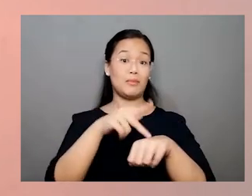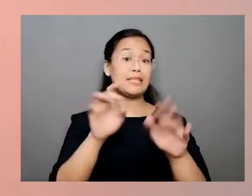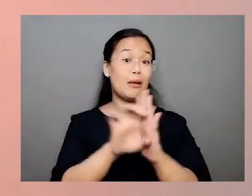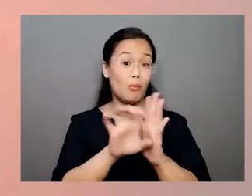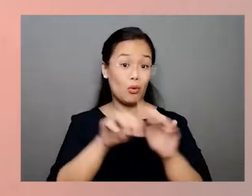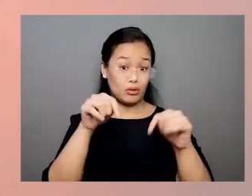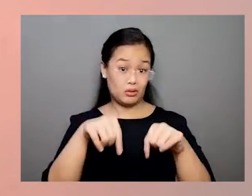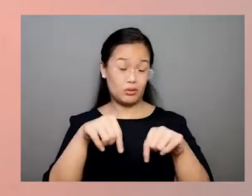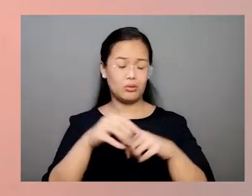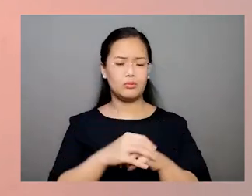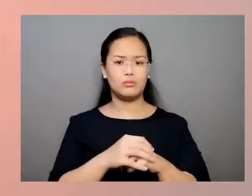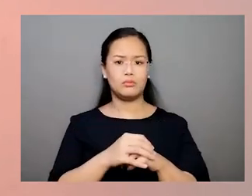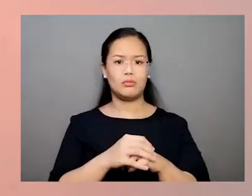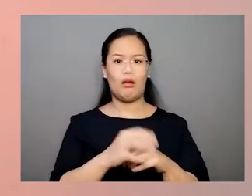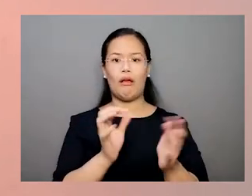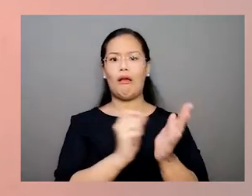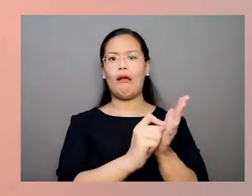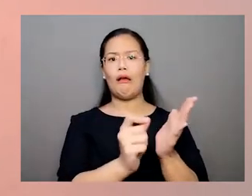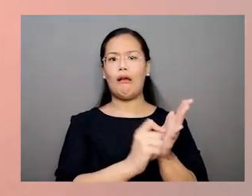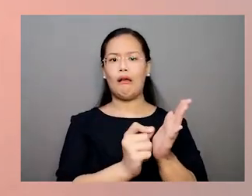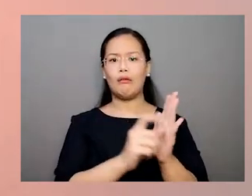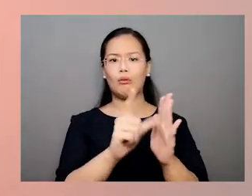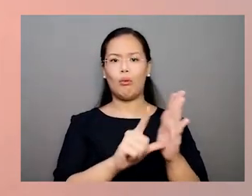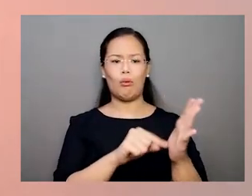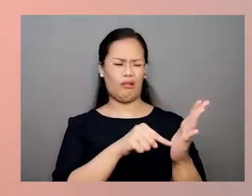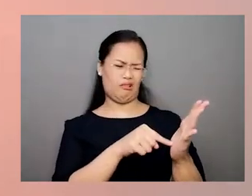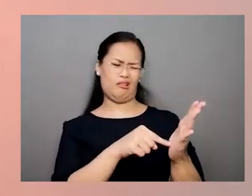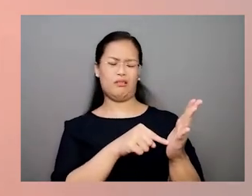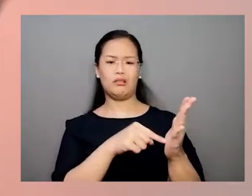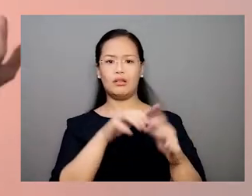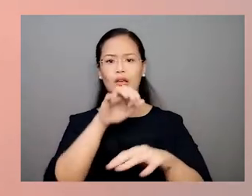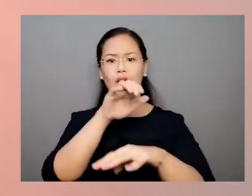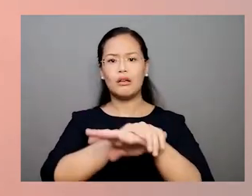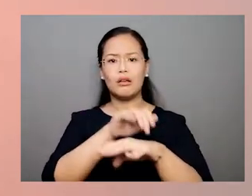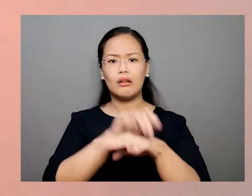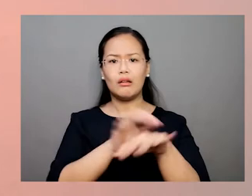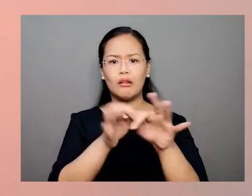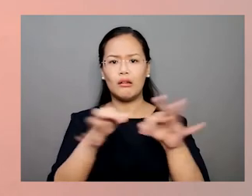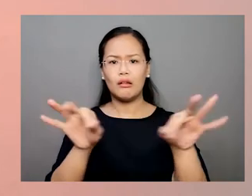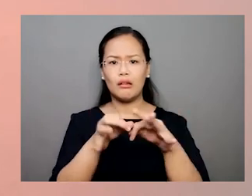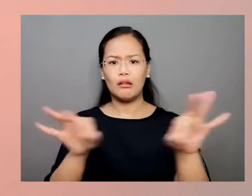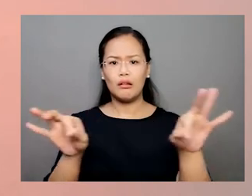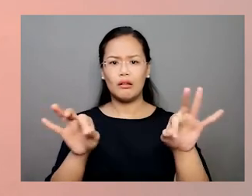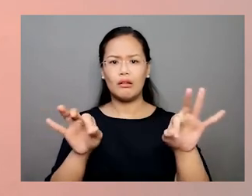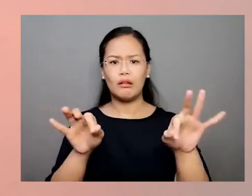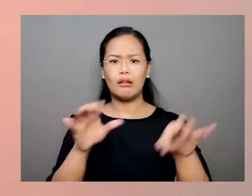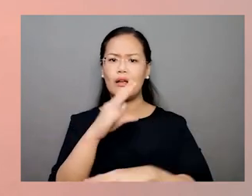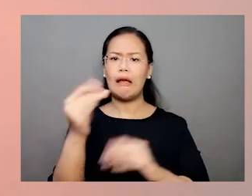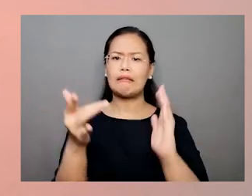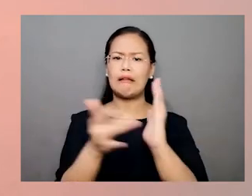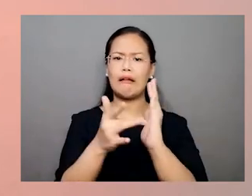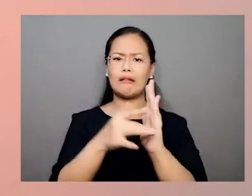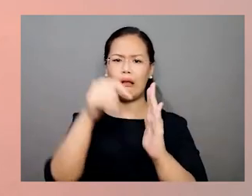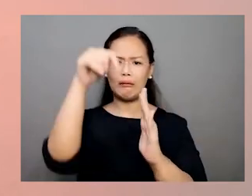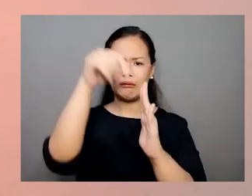example, our laws are written in English, in a foreign language, and in a very technical language. So what do people